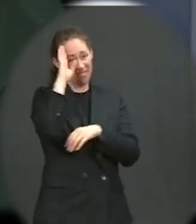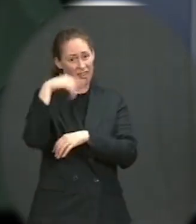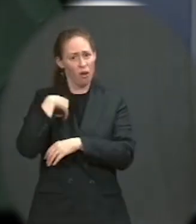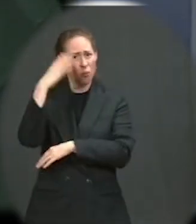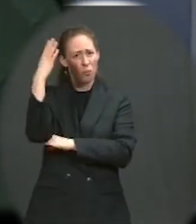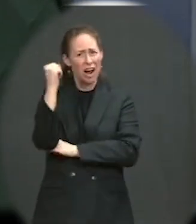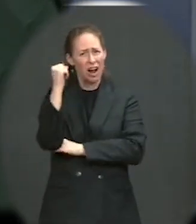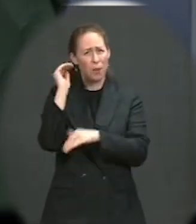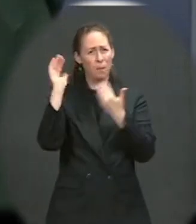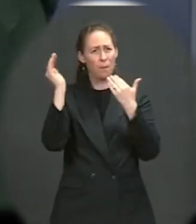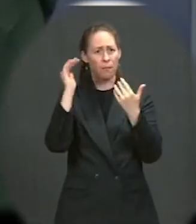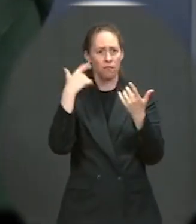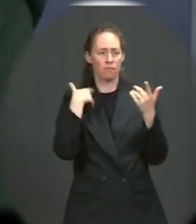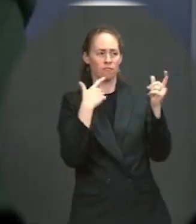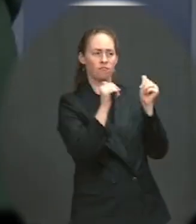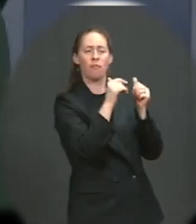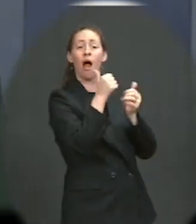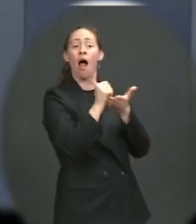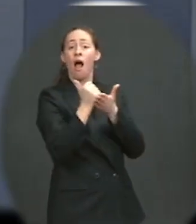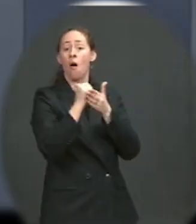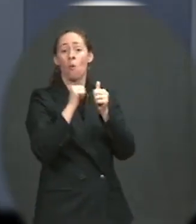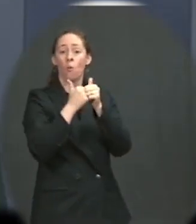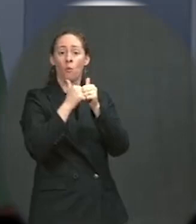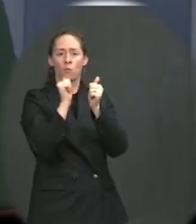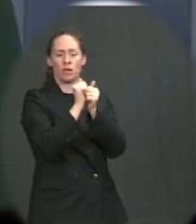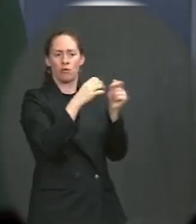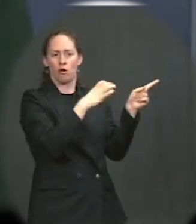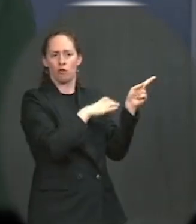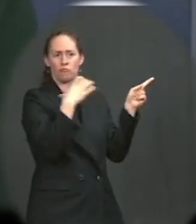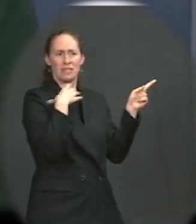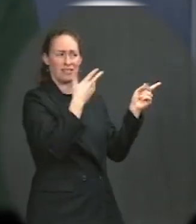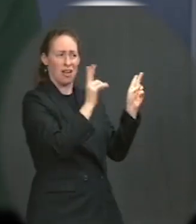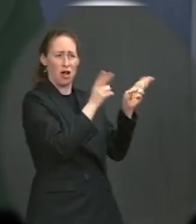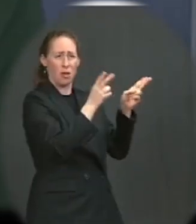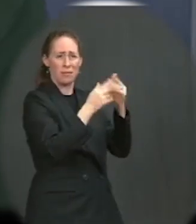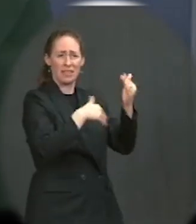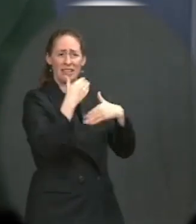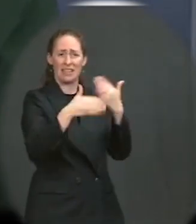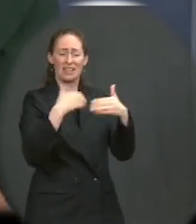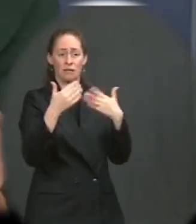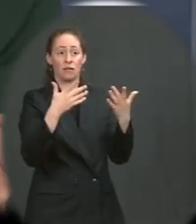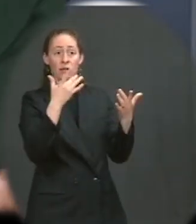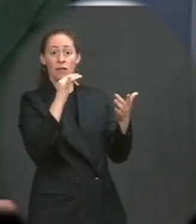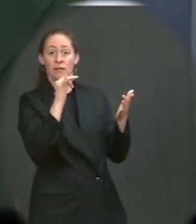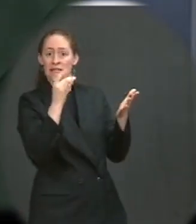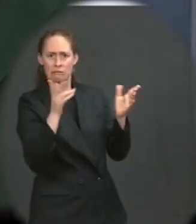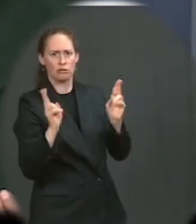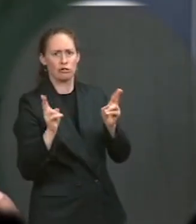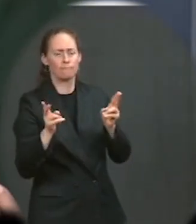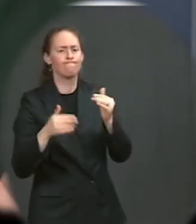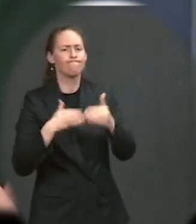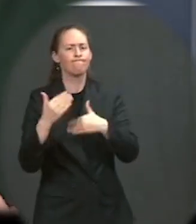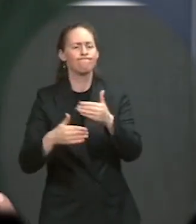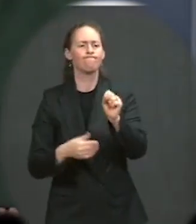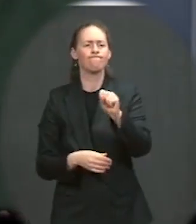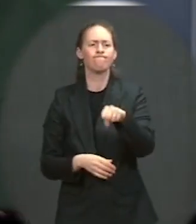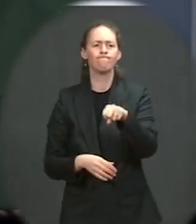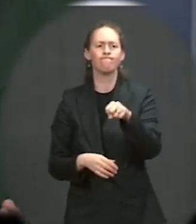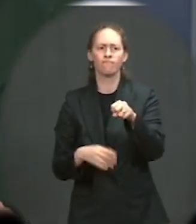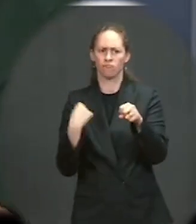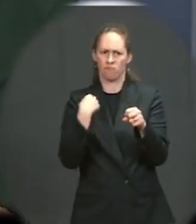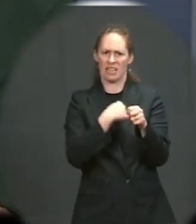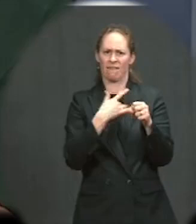right now to streamline some of the requirements that slow this process down, and we're doing the kind of extensive planning for potential